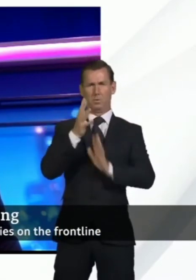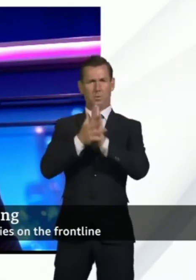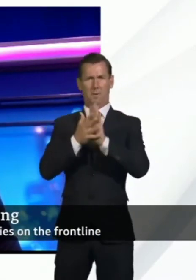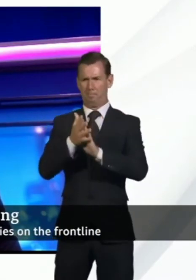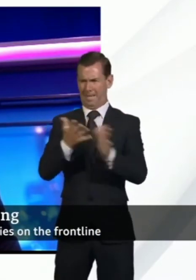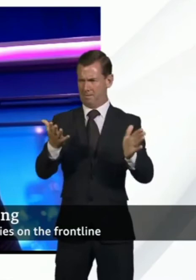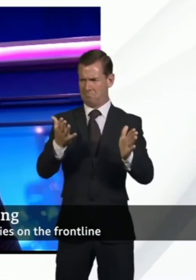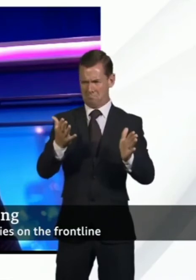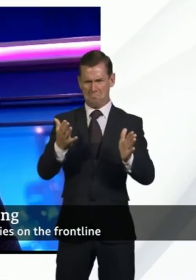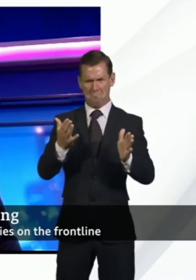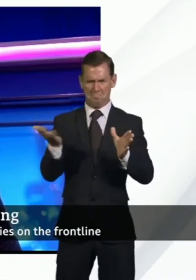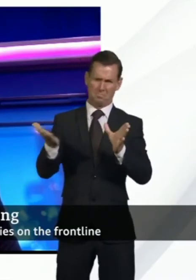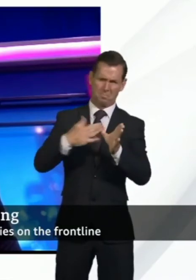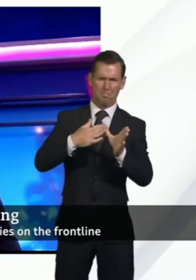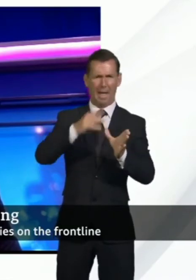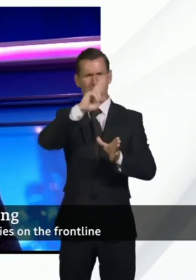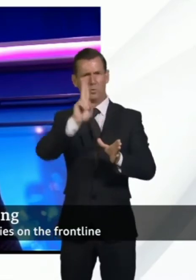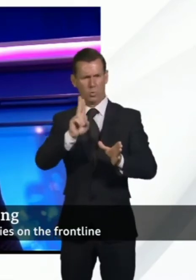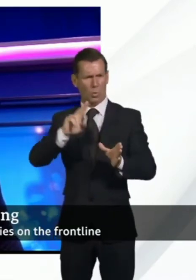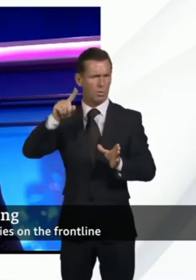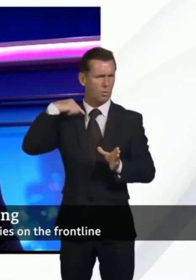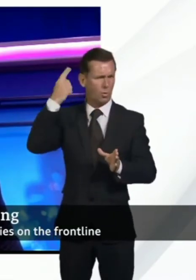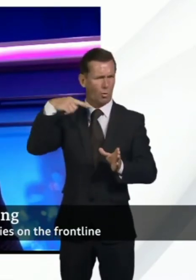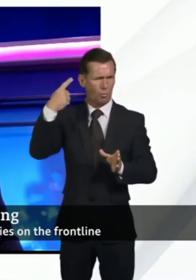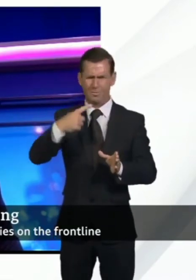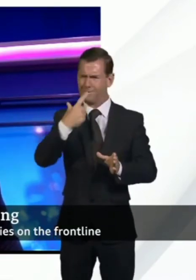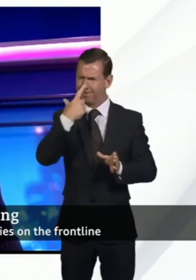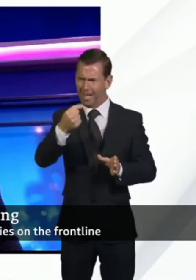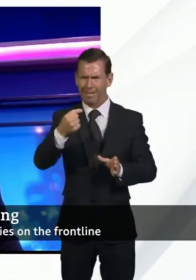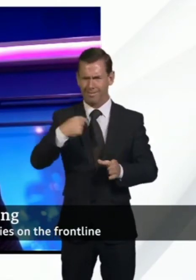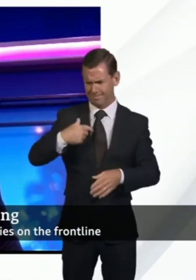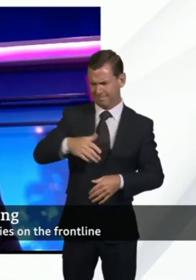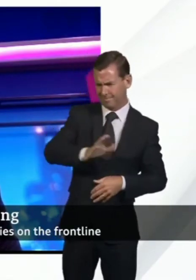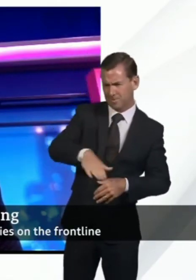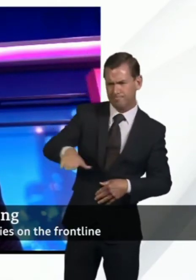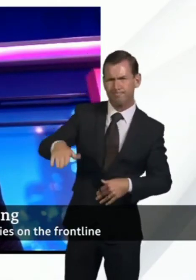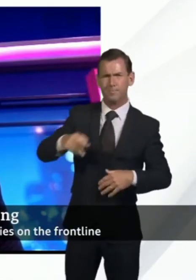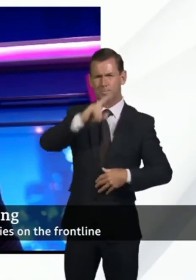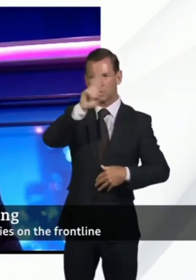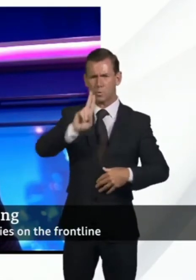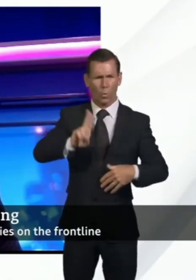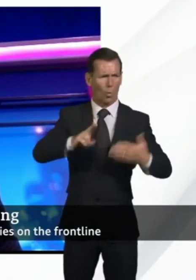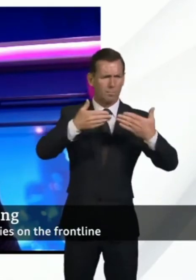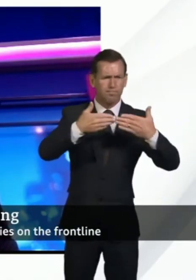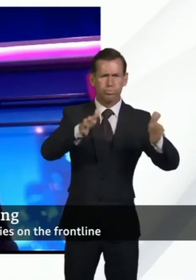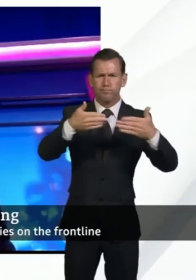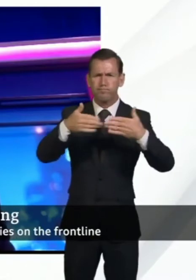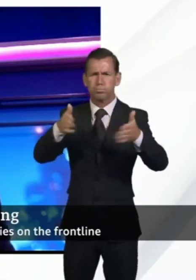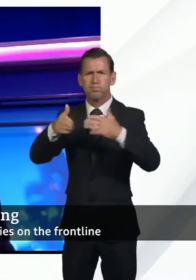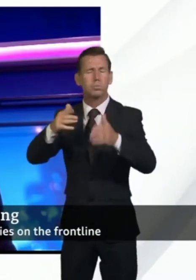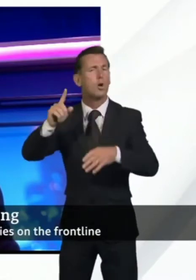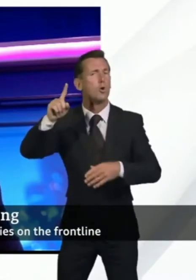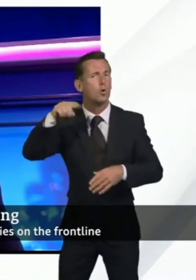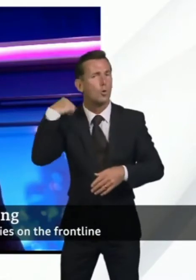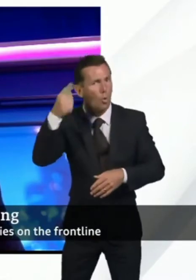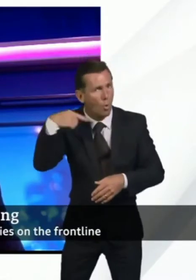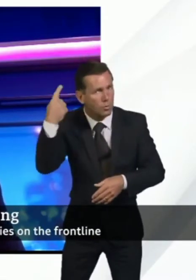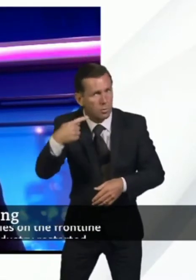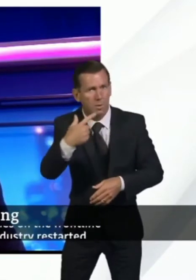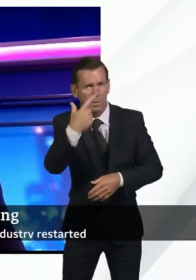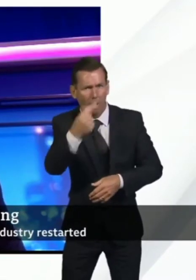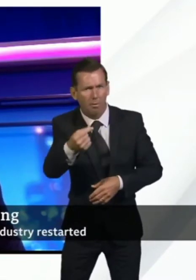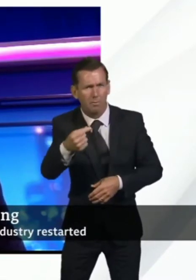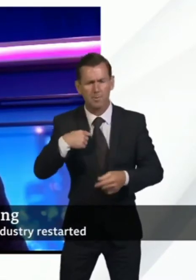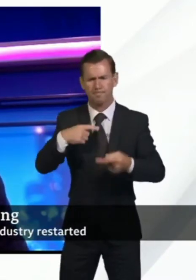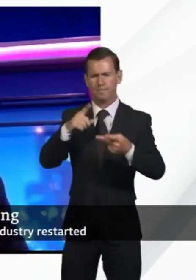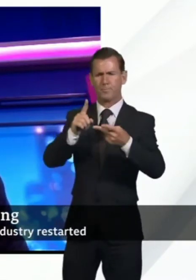the capital, at least, for the youngest children and more stores opening, at least in the capital. And a separate one